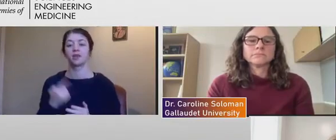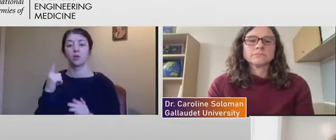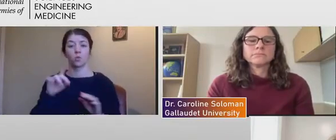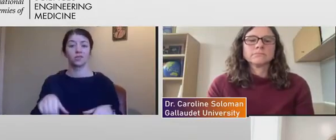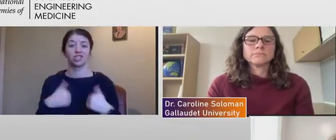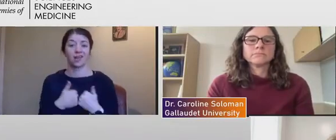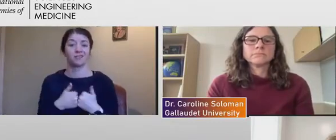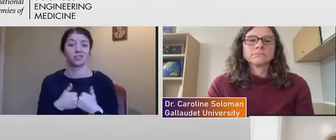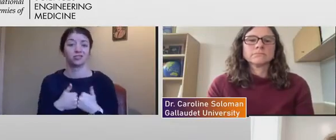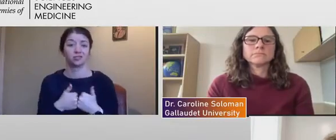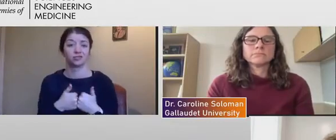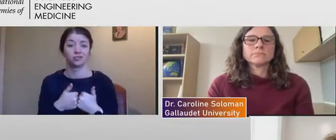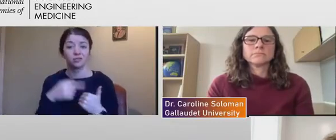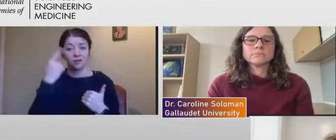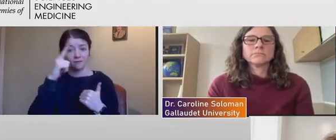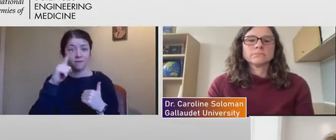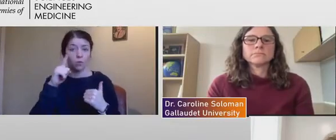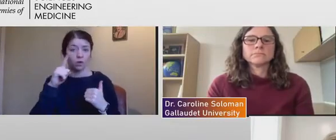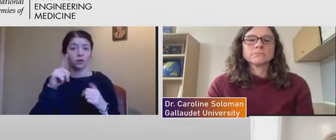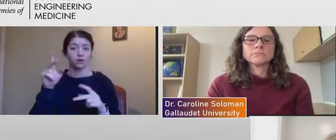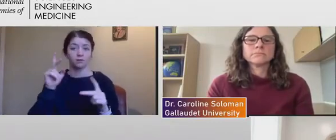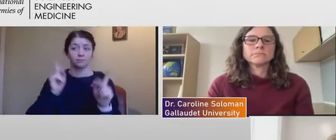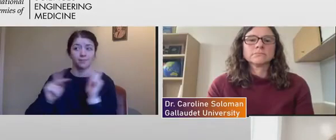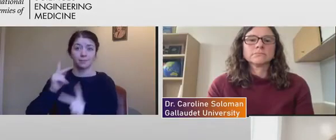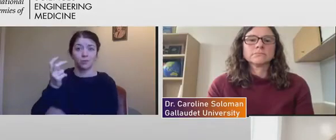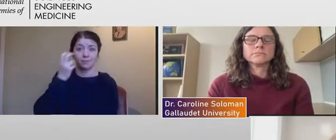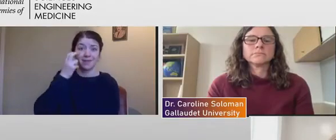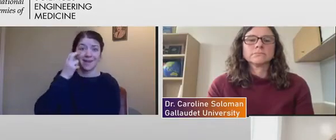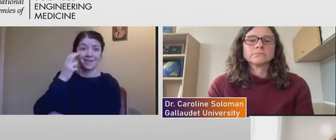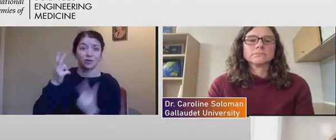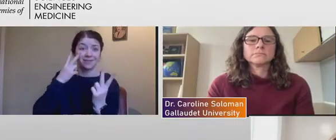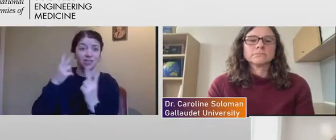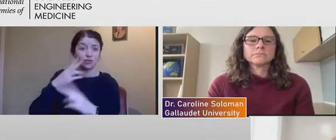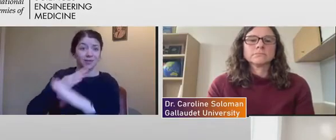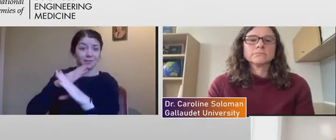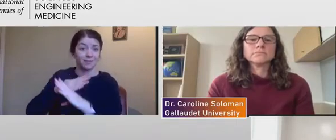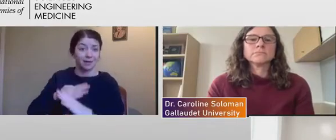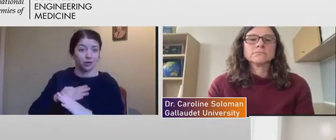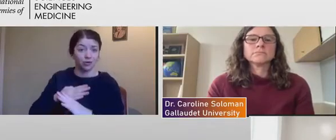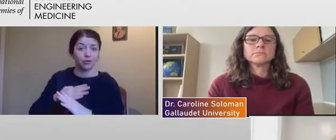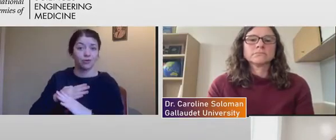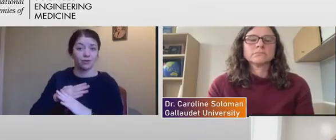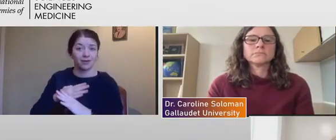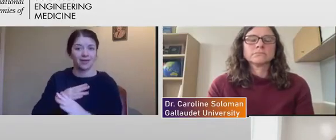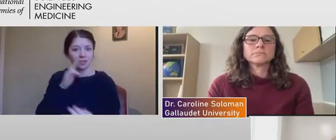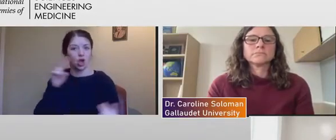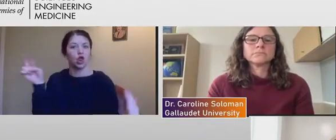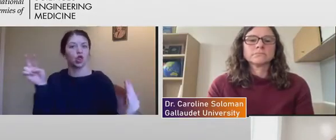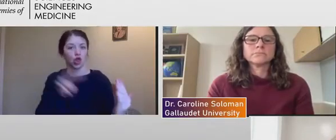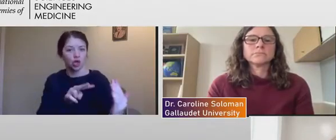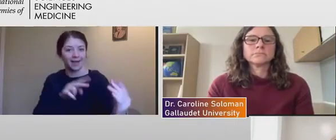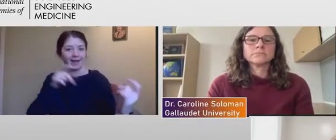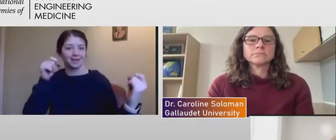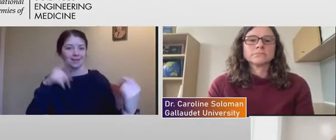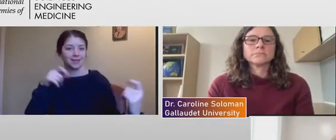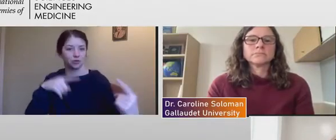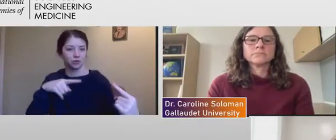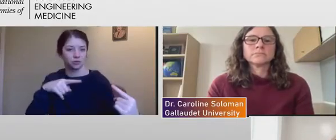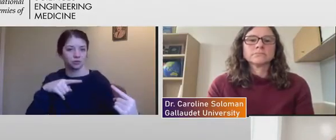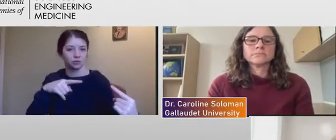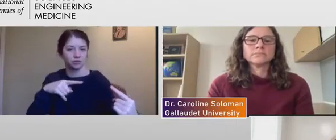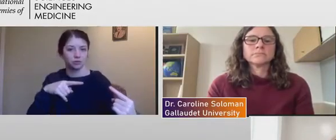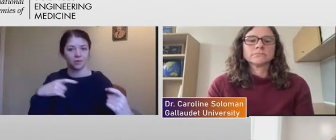participants who are blind or visually impaired, is looking at signals and that's largely what we do with